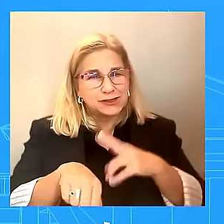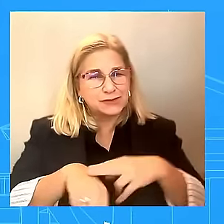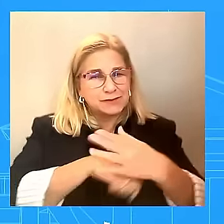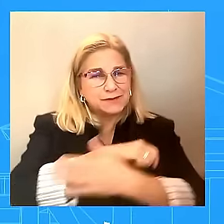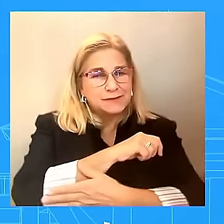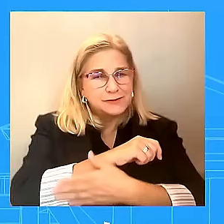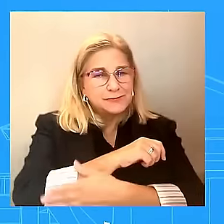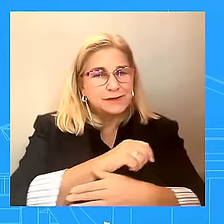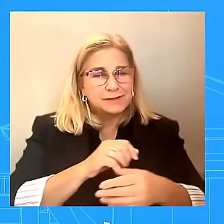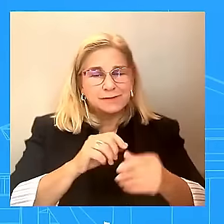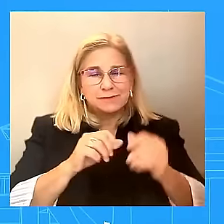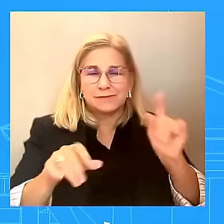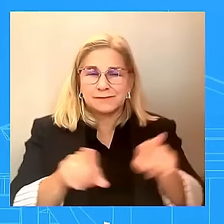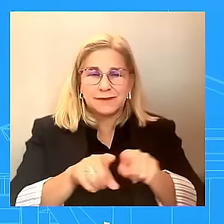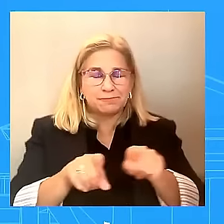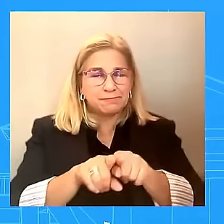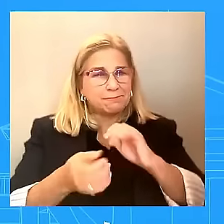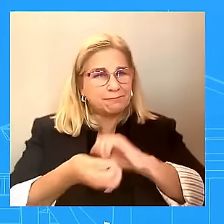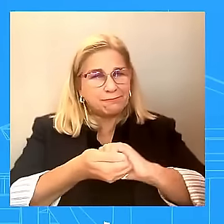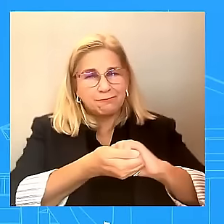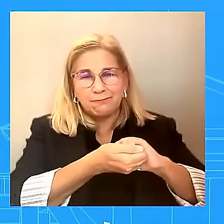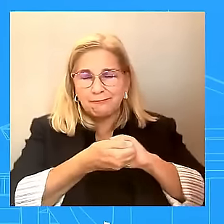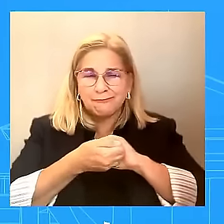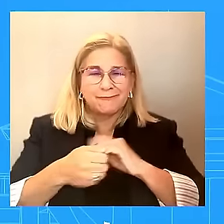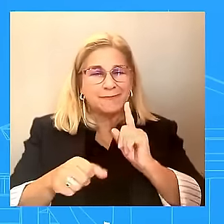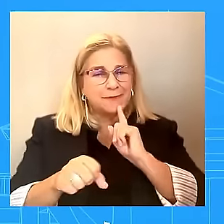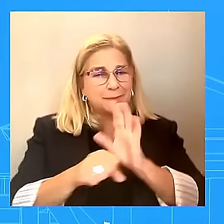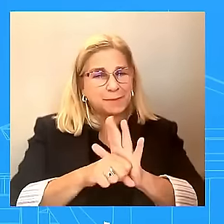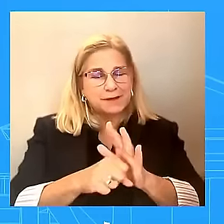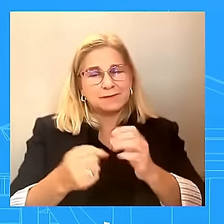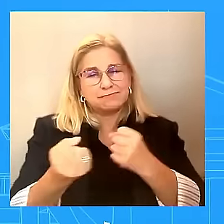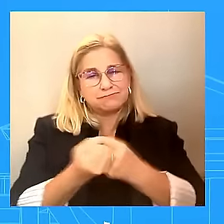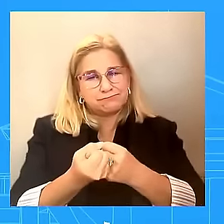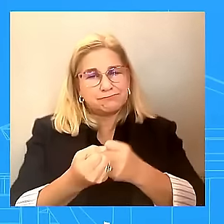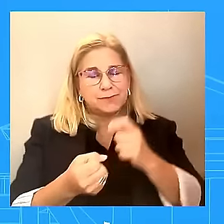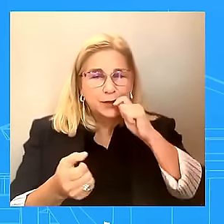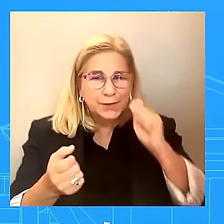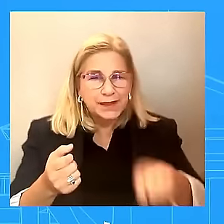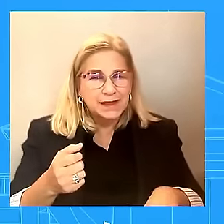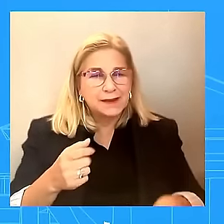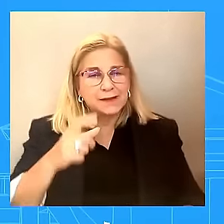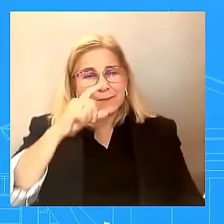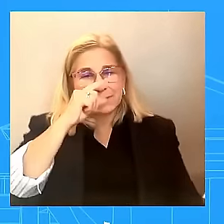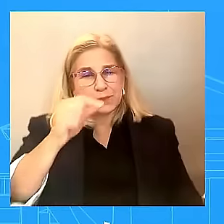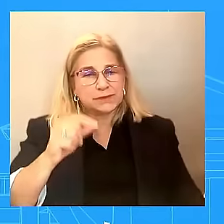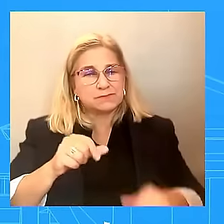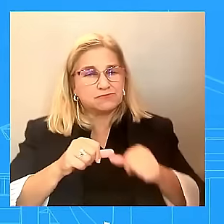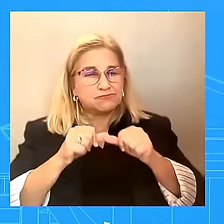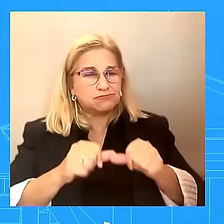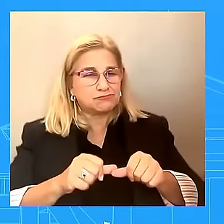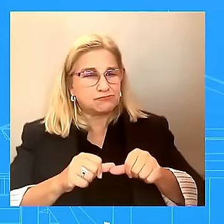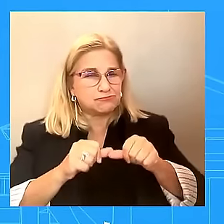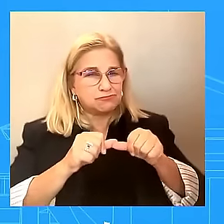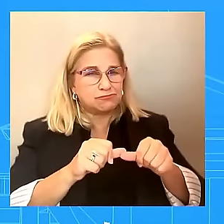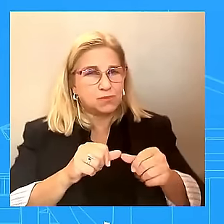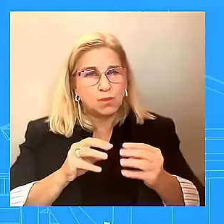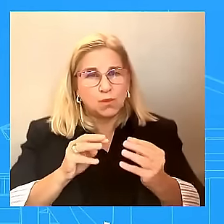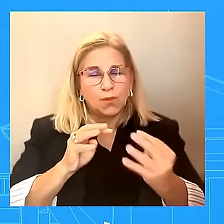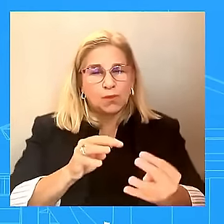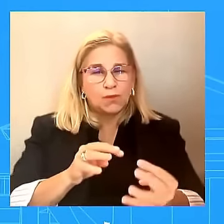Putin's aggression. And let's not forget, the President was able to make NATO stronger so that we can be able to